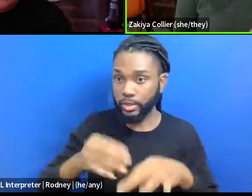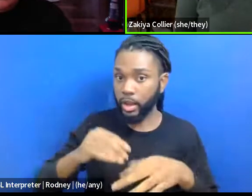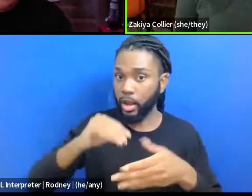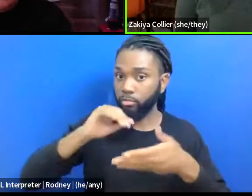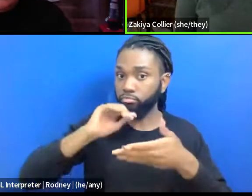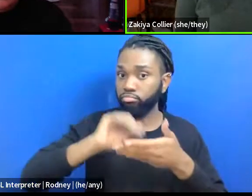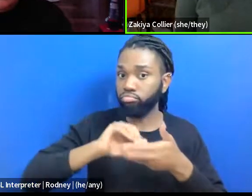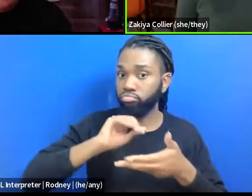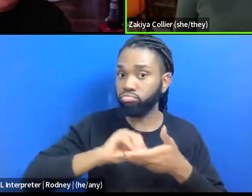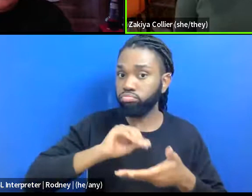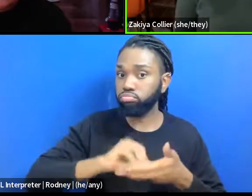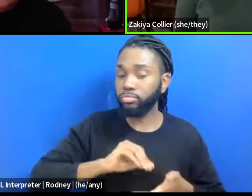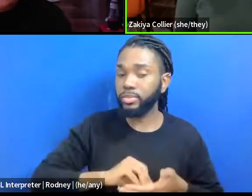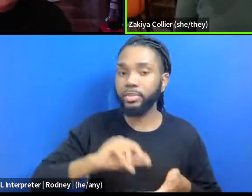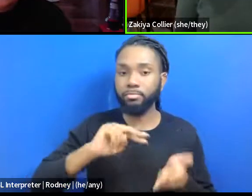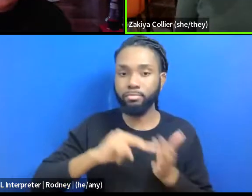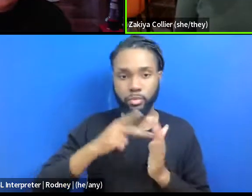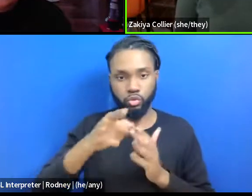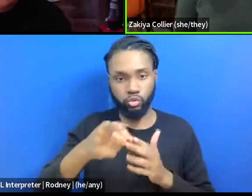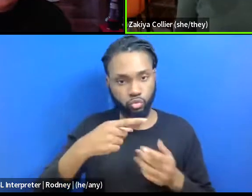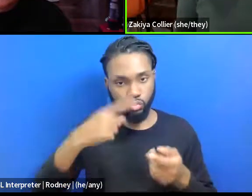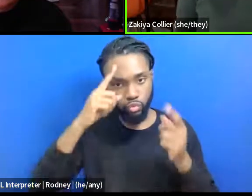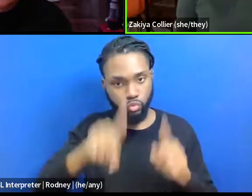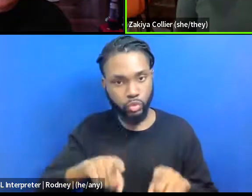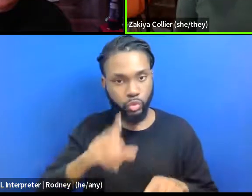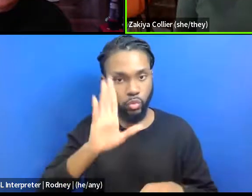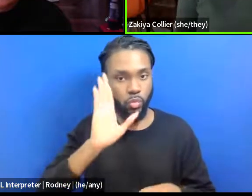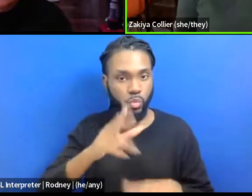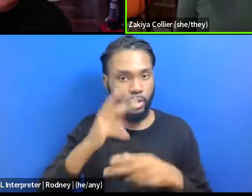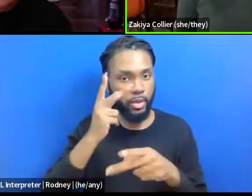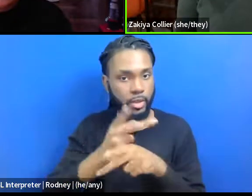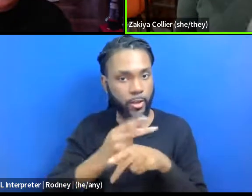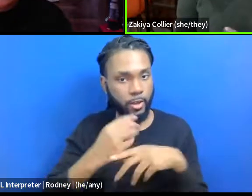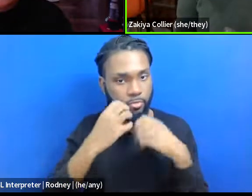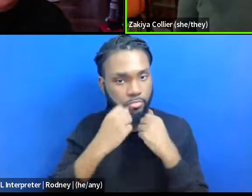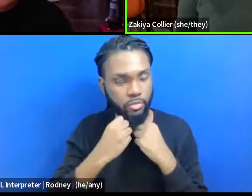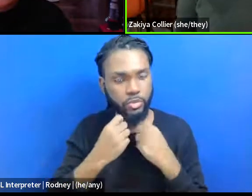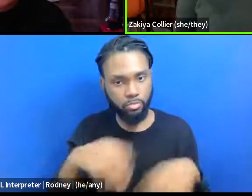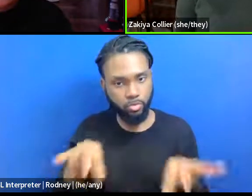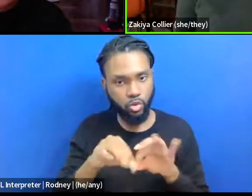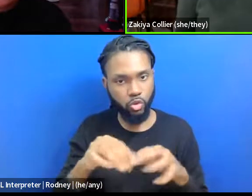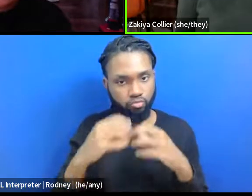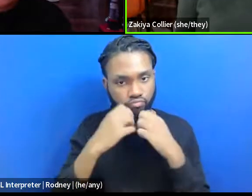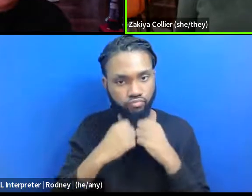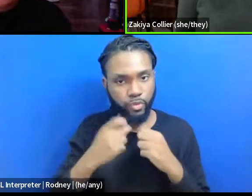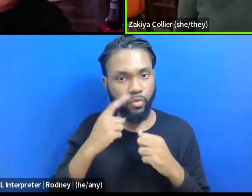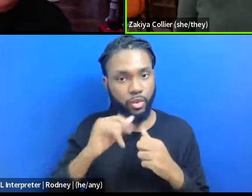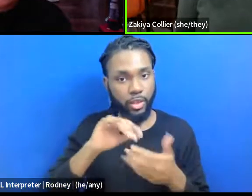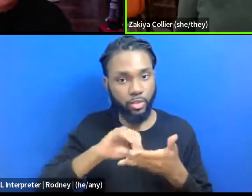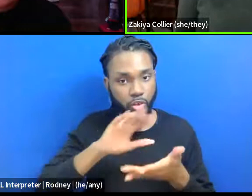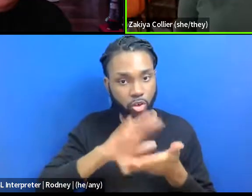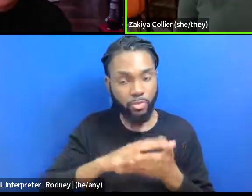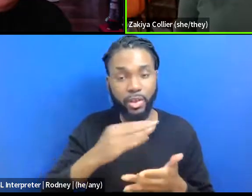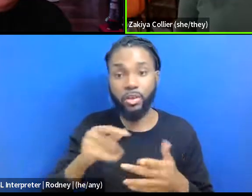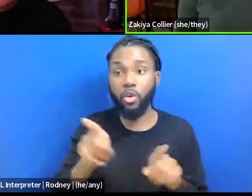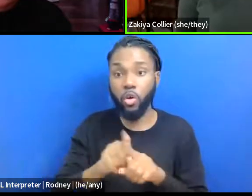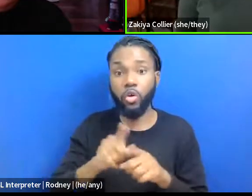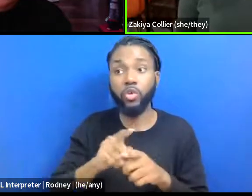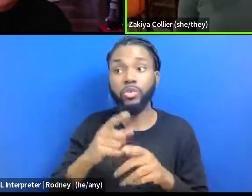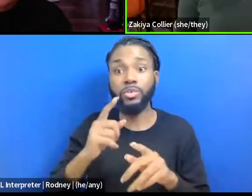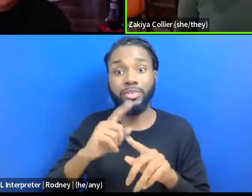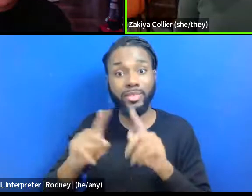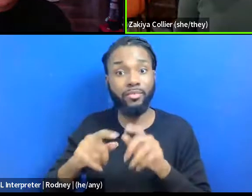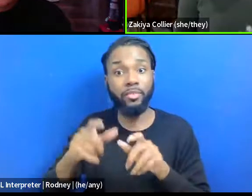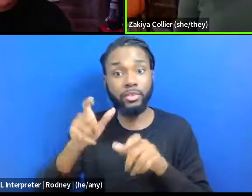agreeing to care for this thing, like, care for this documentation and care for the subjects that are mentioned in this